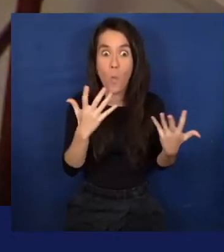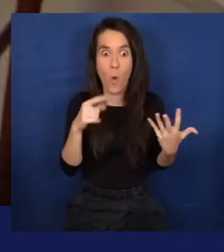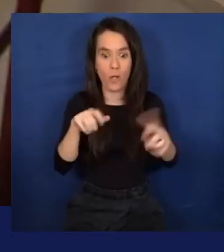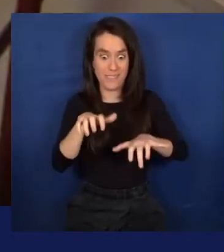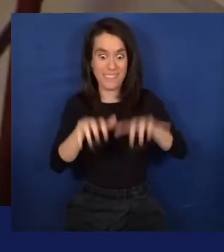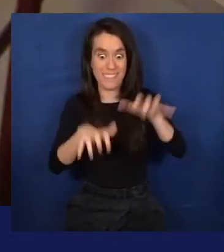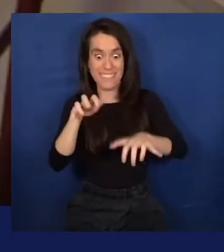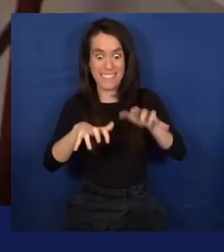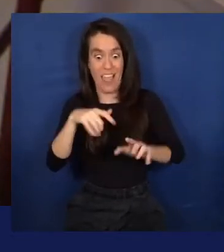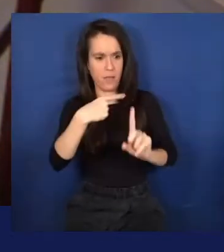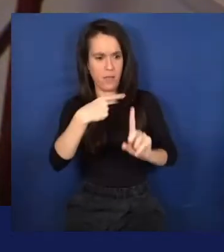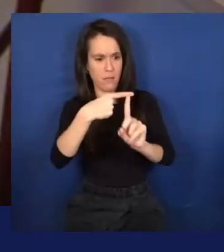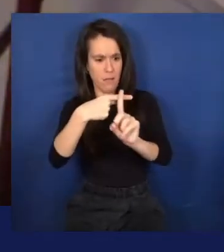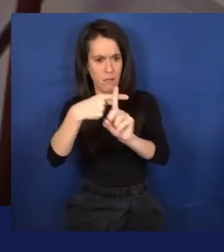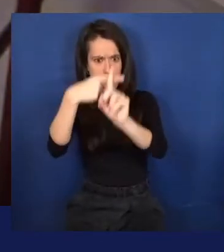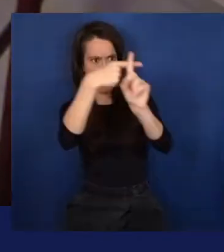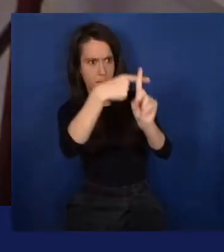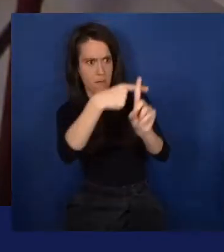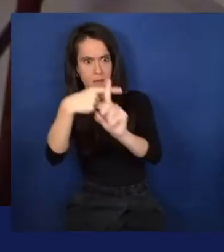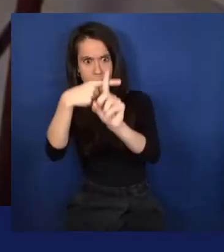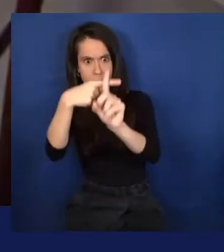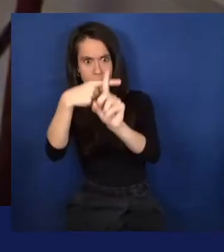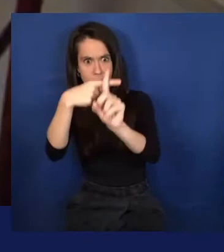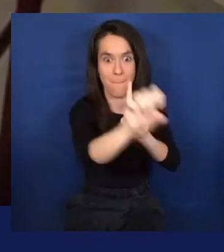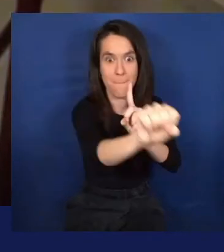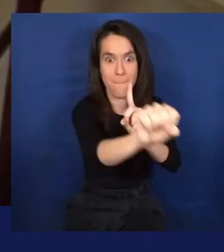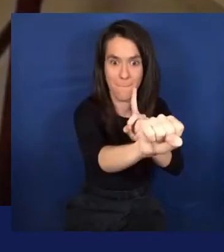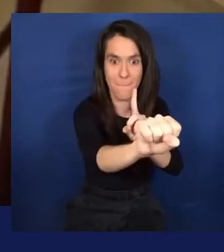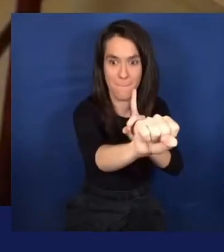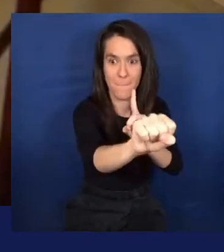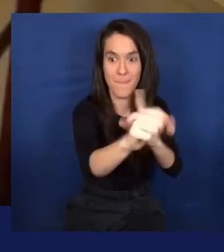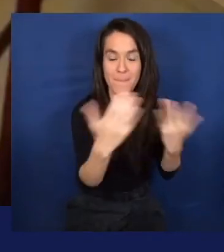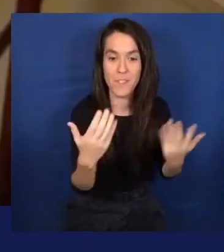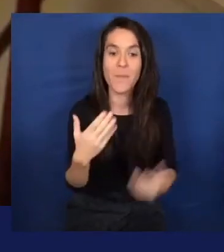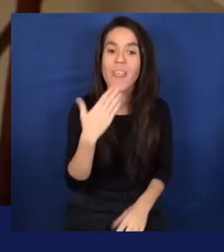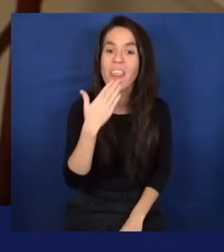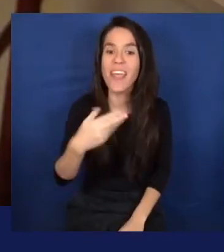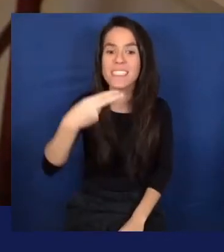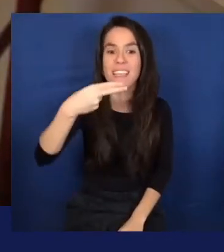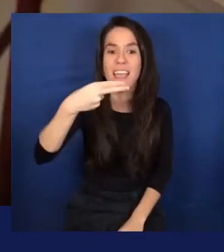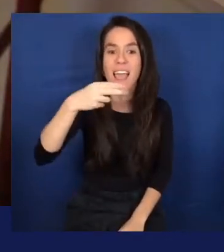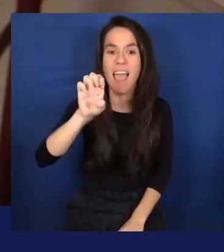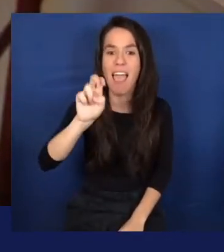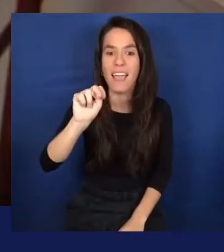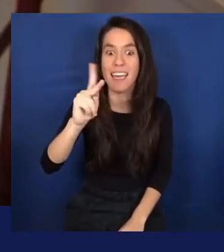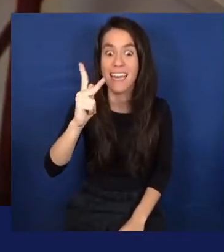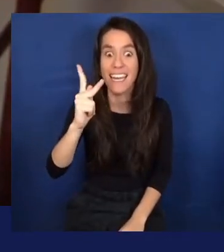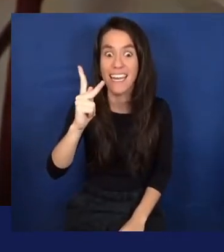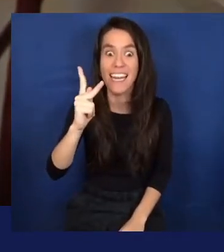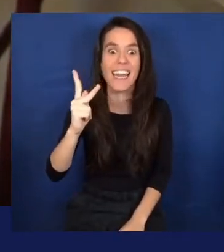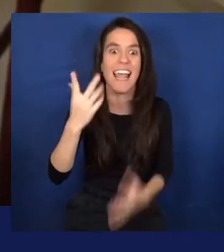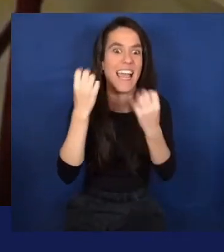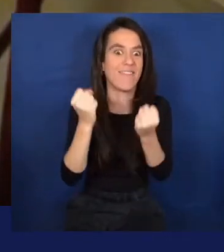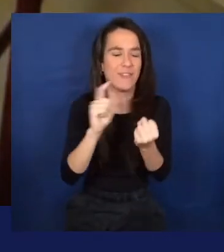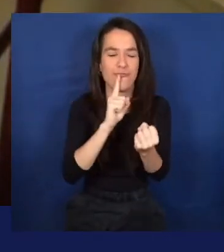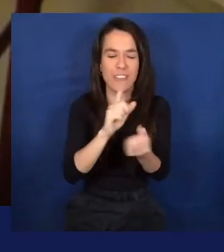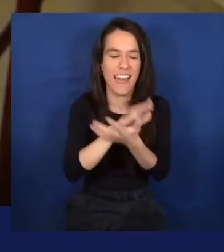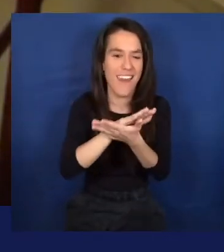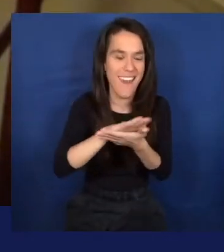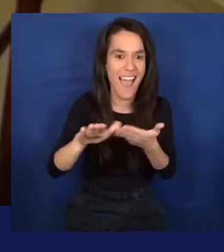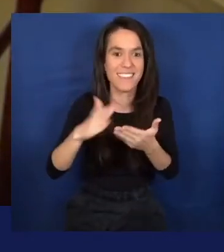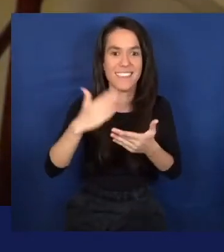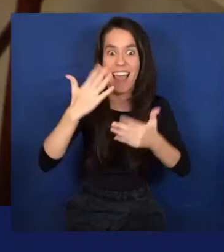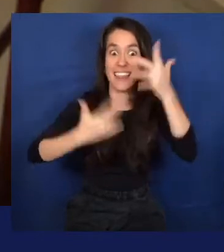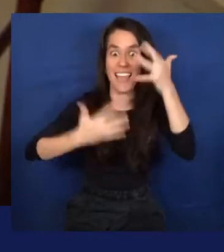And in our case, thanks to Hank, Bulman, who made us a really nice data set with